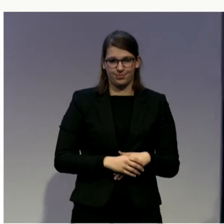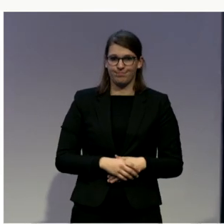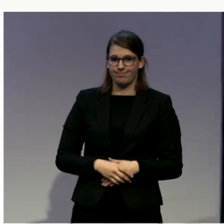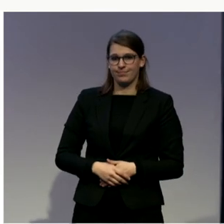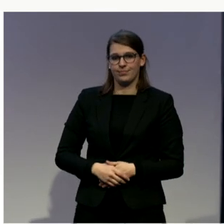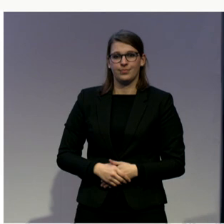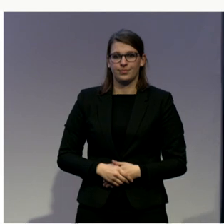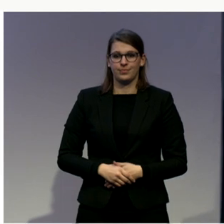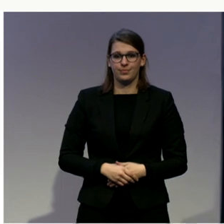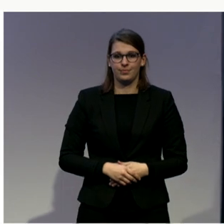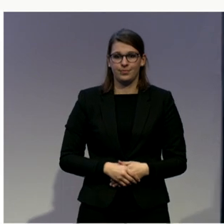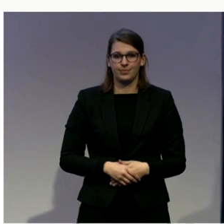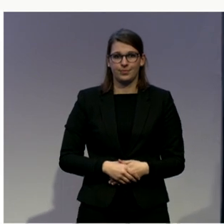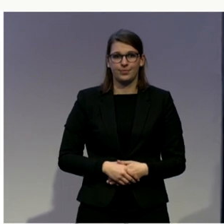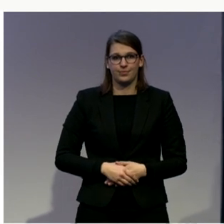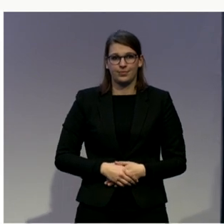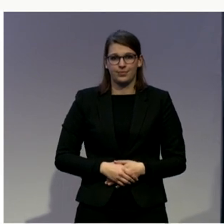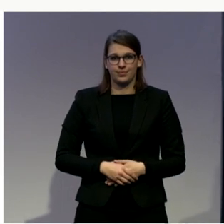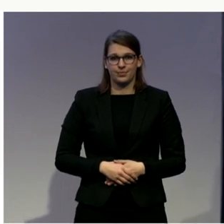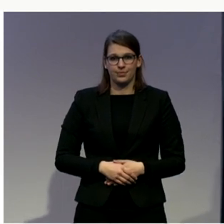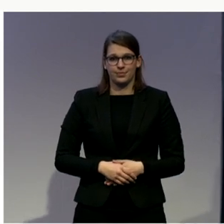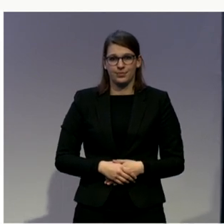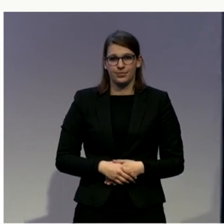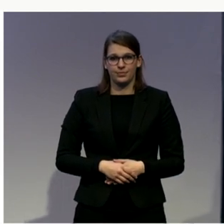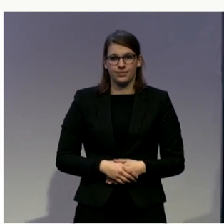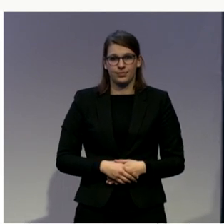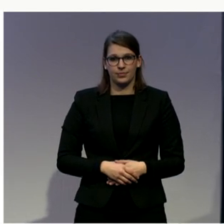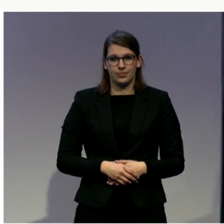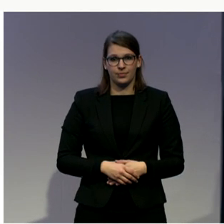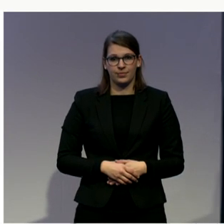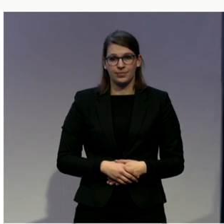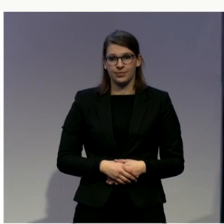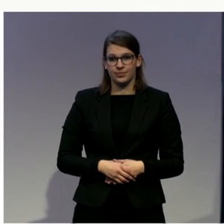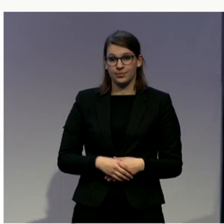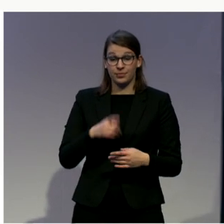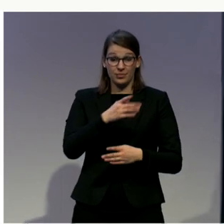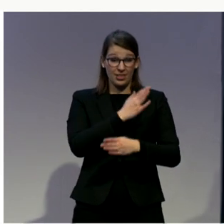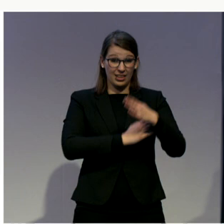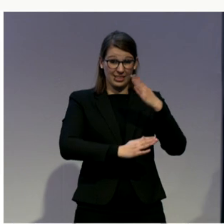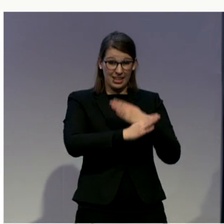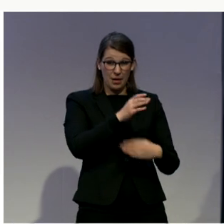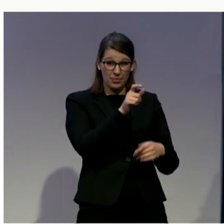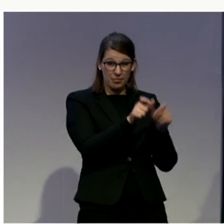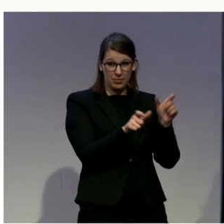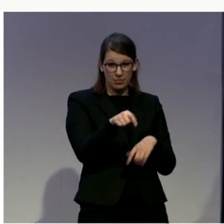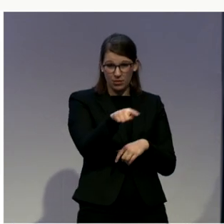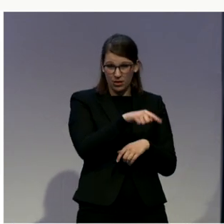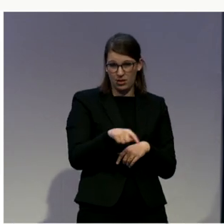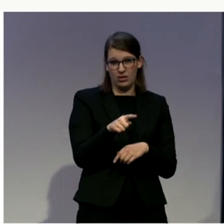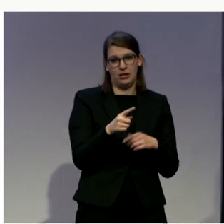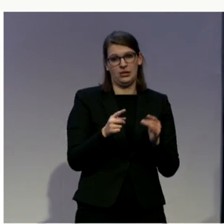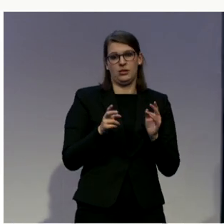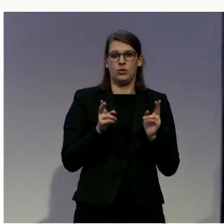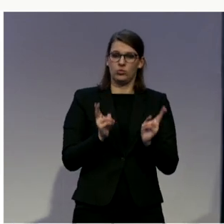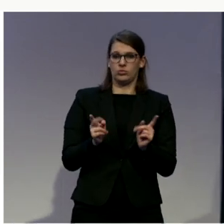And also looking at persons with disabilities as a group of people that are normally absent or invisible in the system,